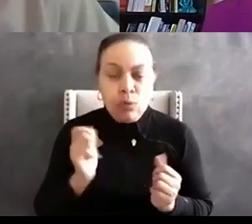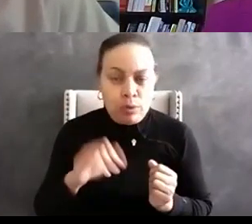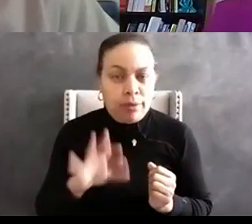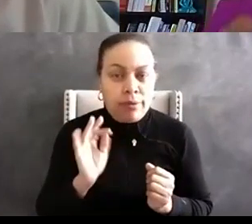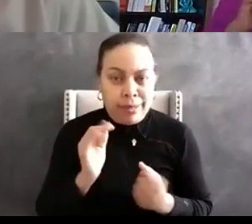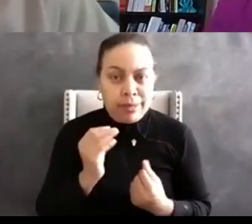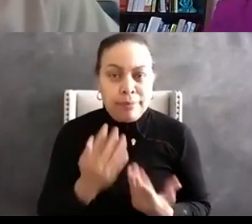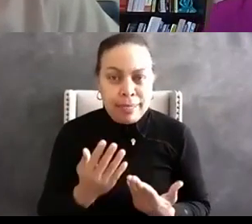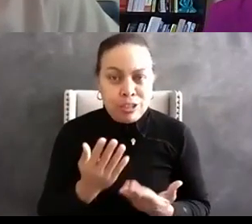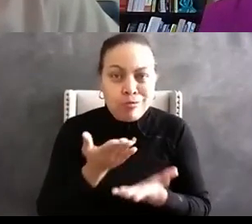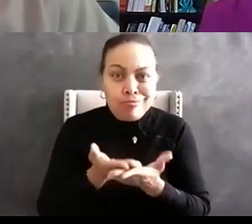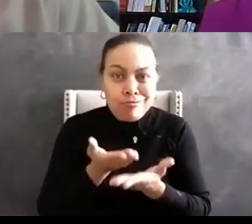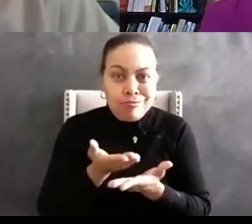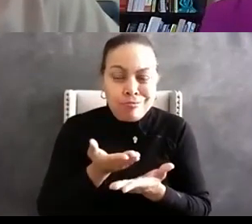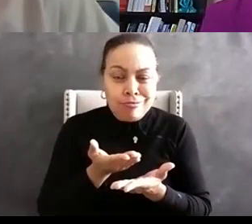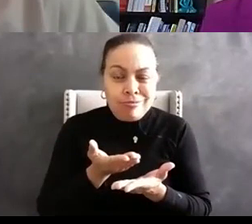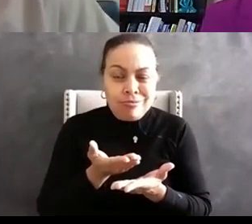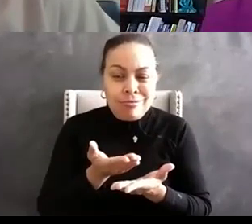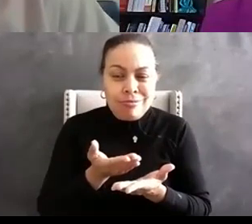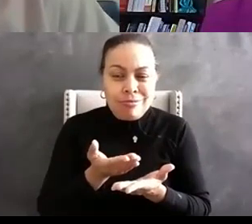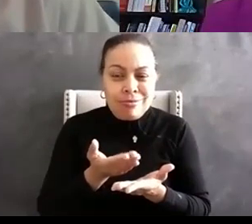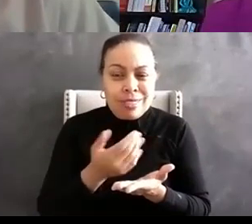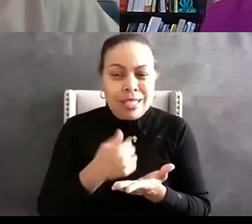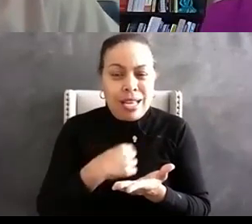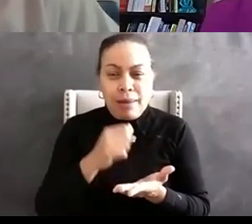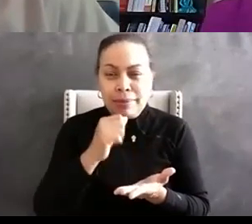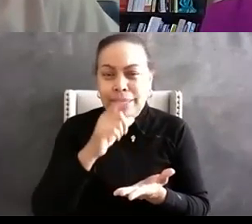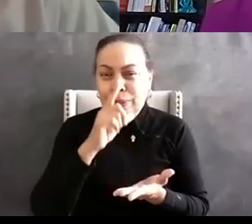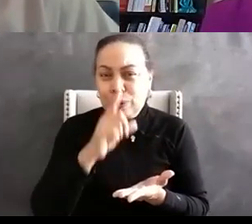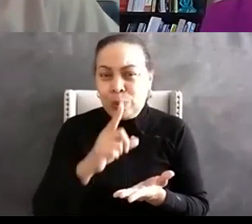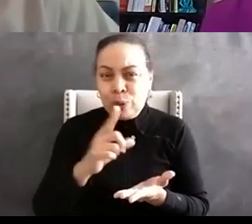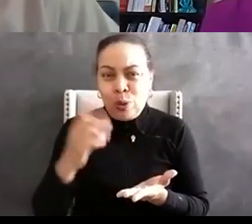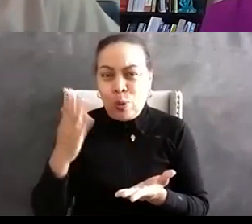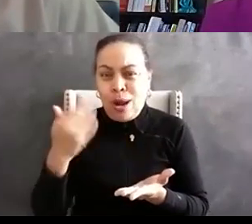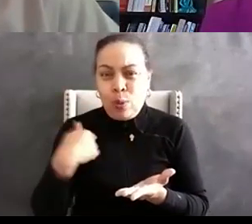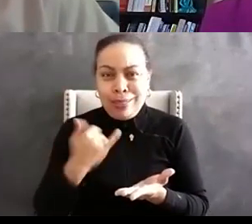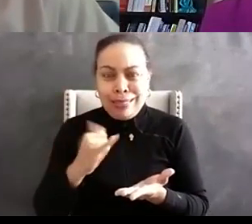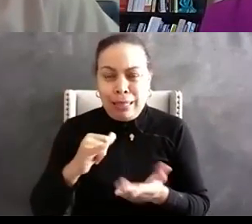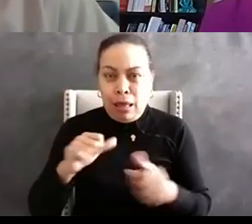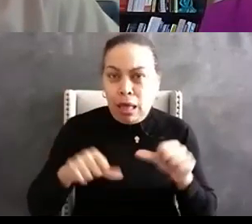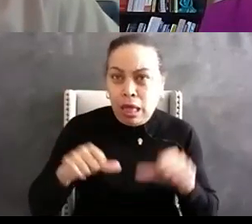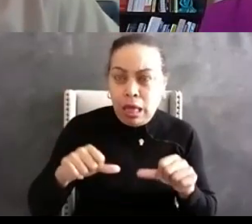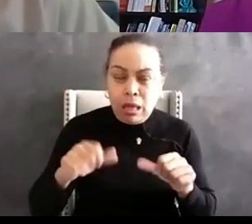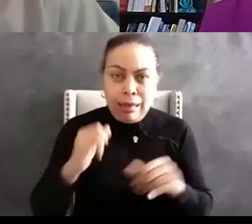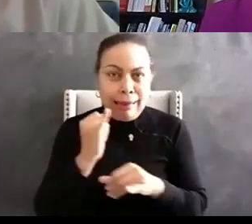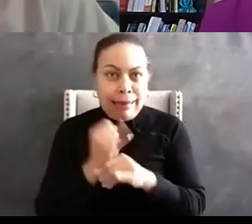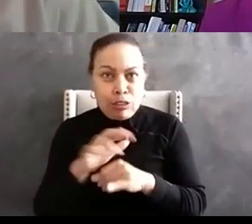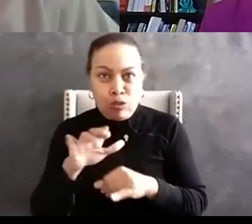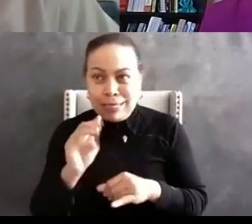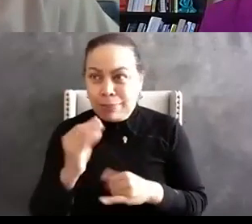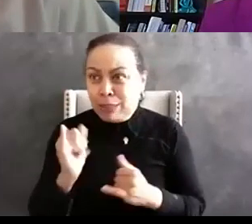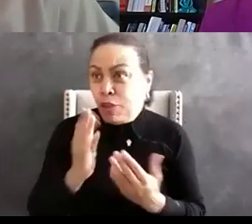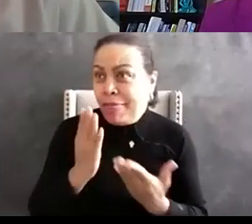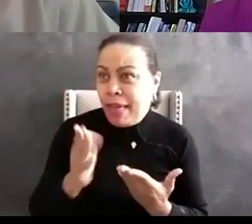uh i don't um i'm not sure why we're still questioning whether or institutional racism exists